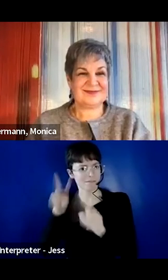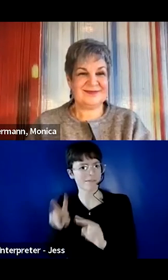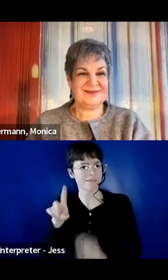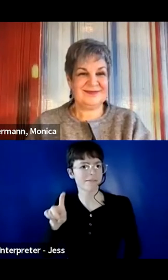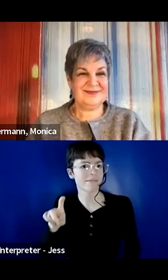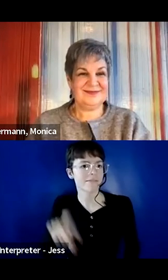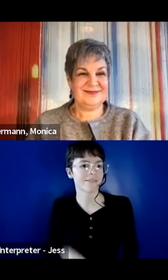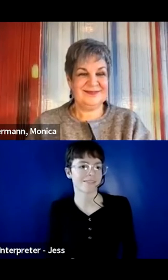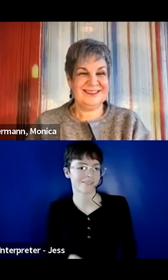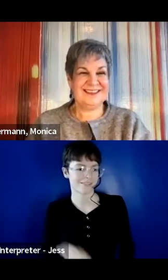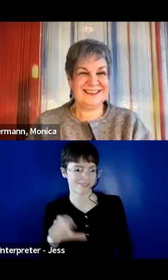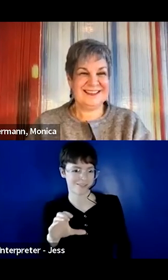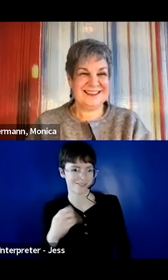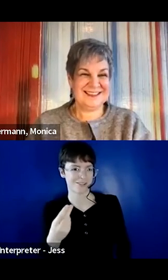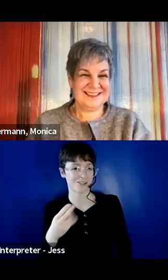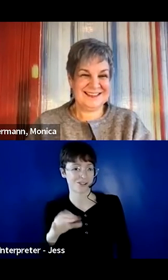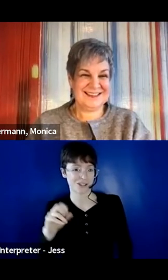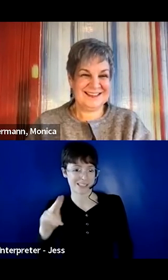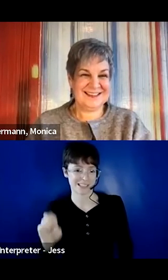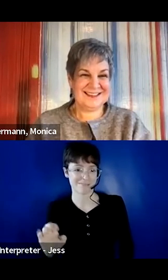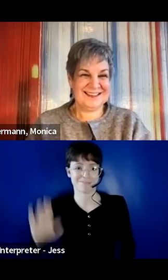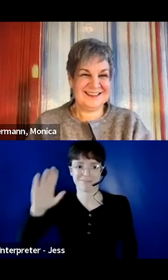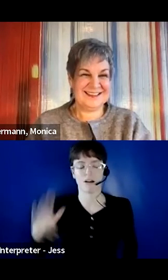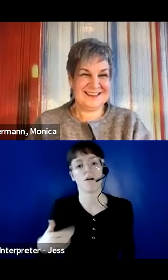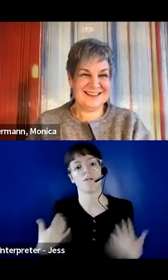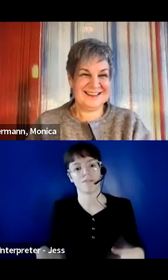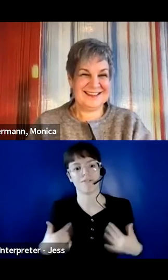I have a lot of thoughts. The panelists know this.